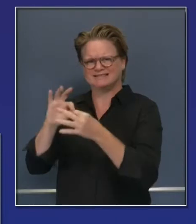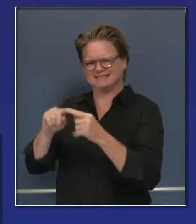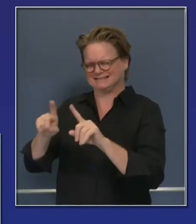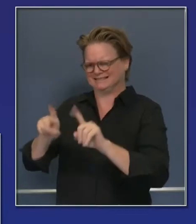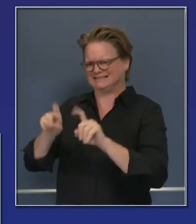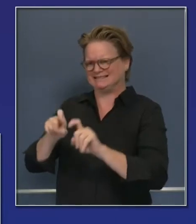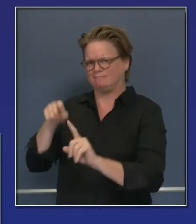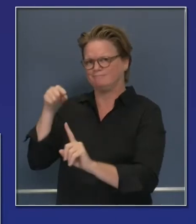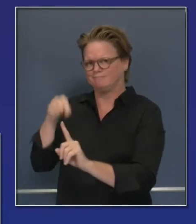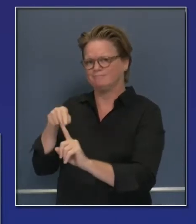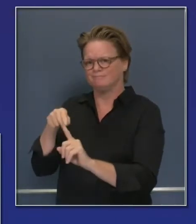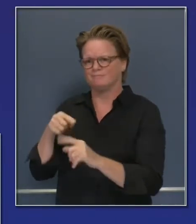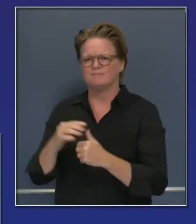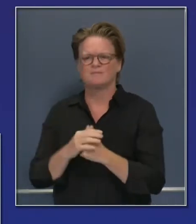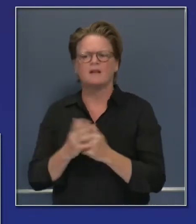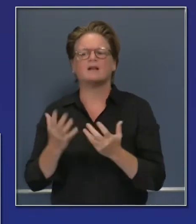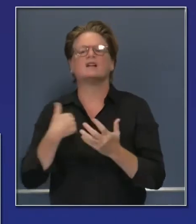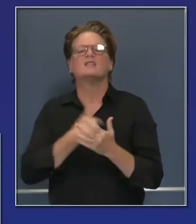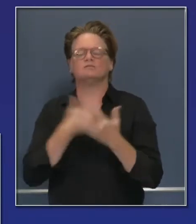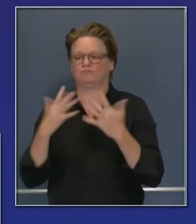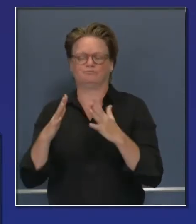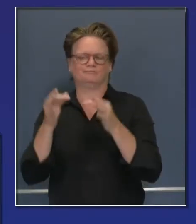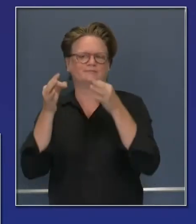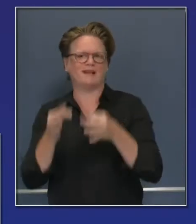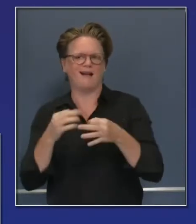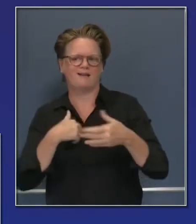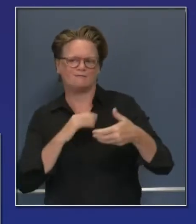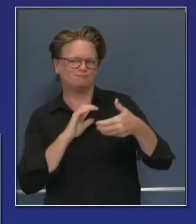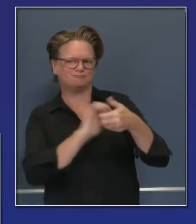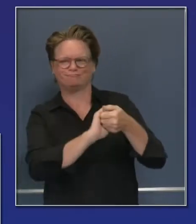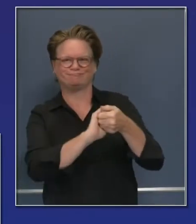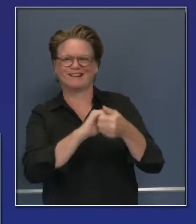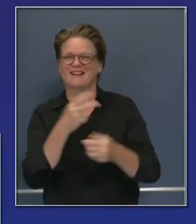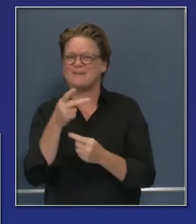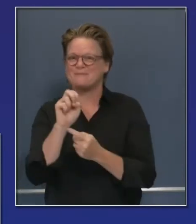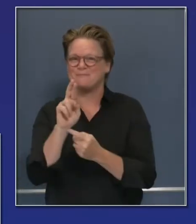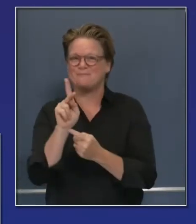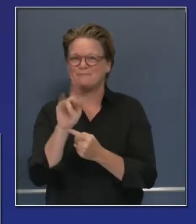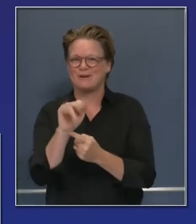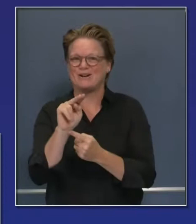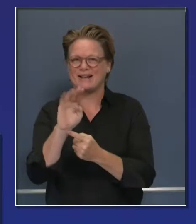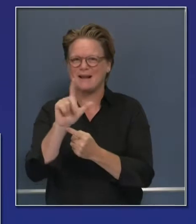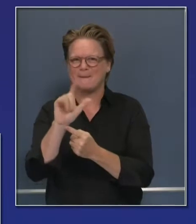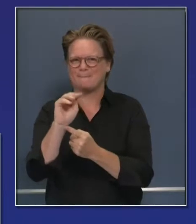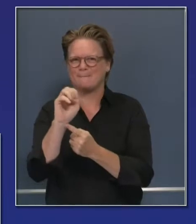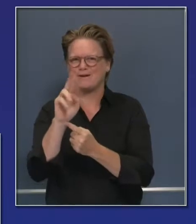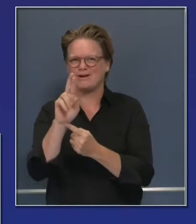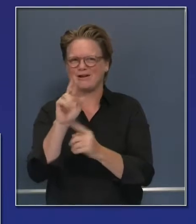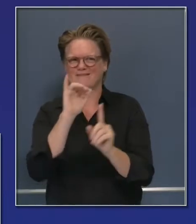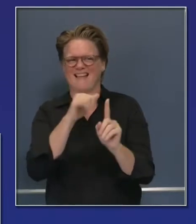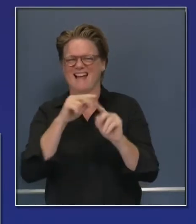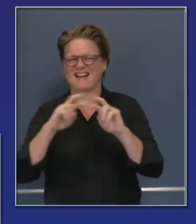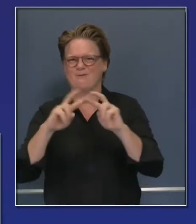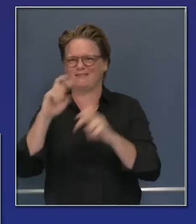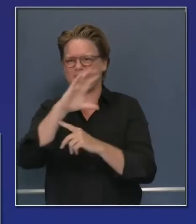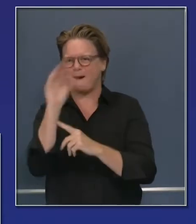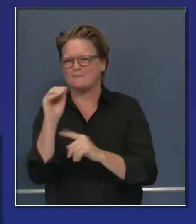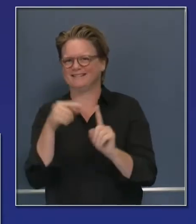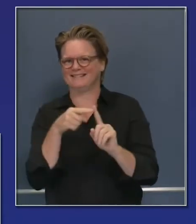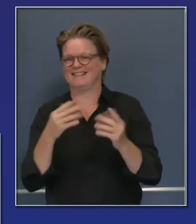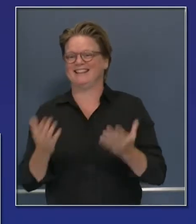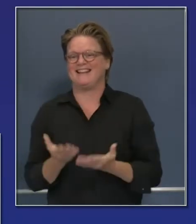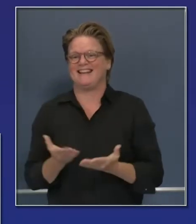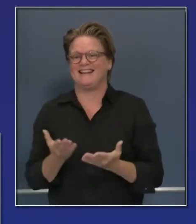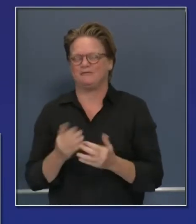now with Perkin-Elmer to build out a new laboratory here in the state of California with Perkin-Elmer's capacity to